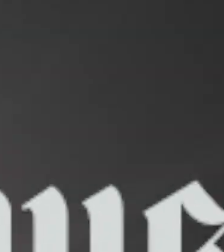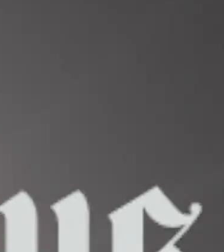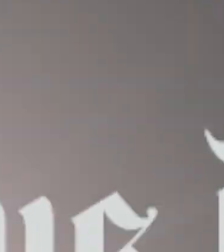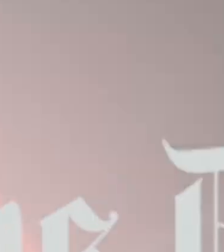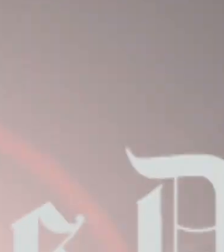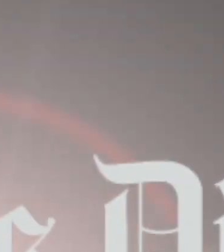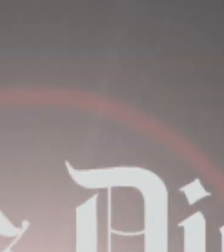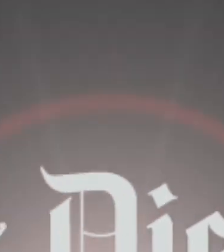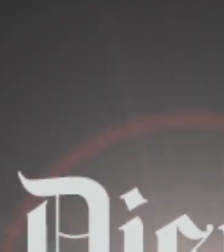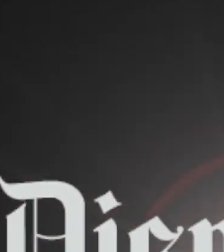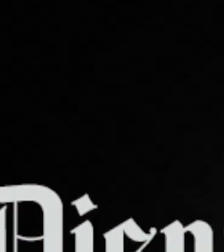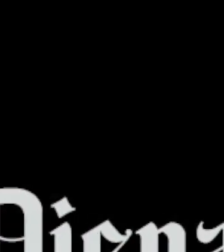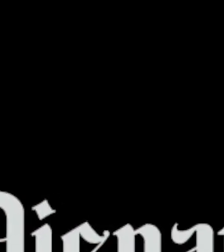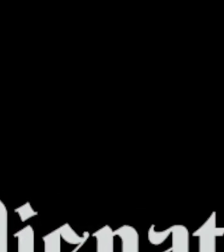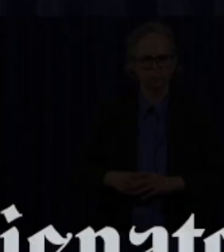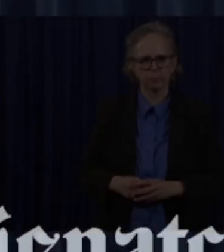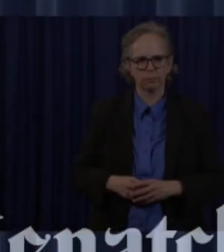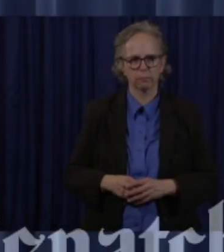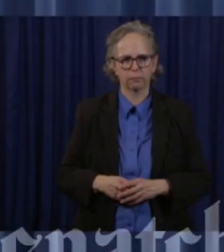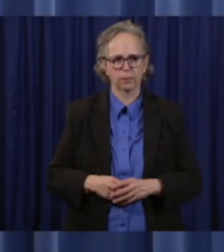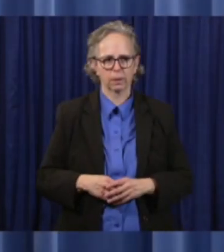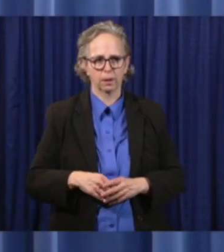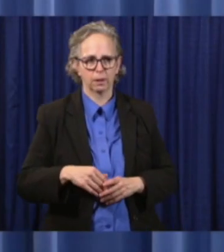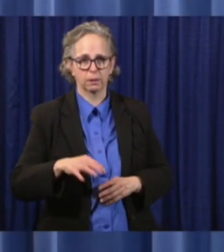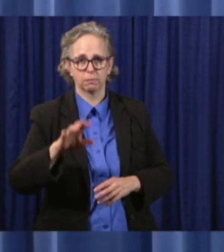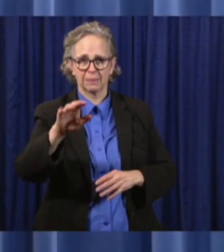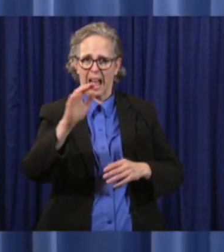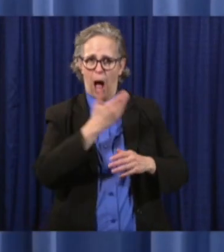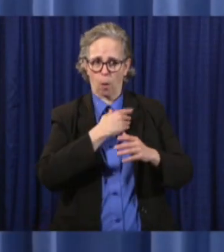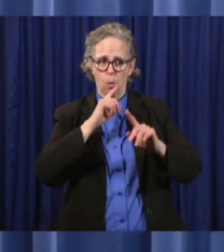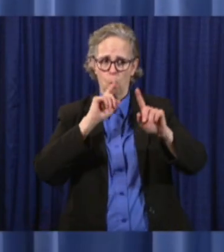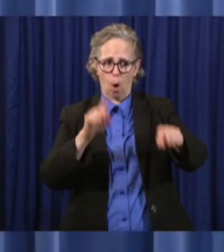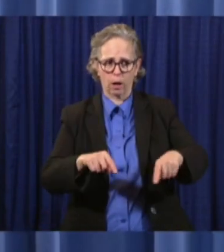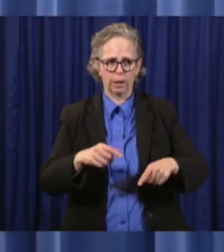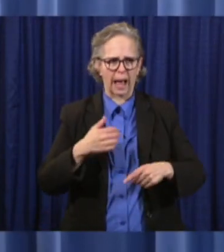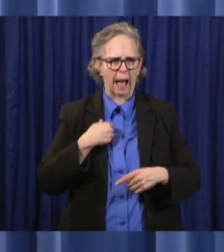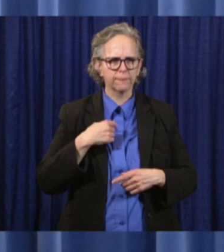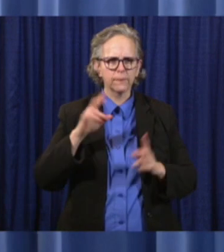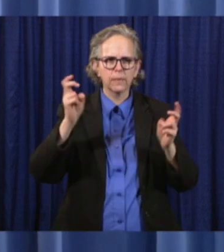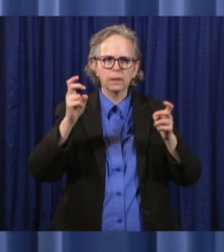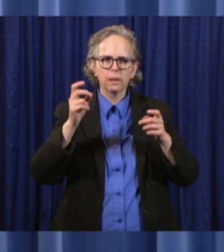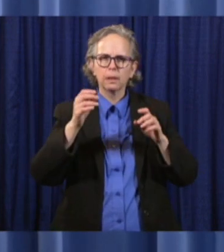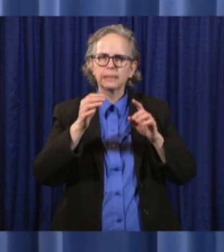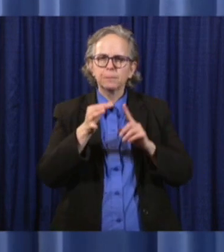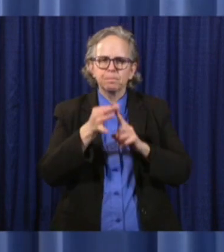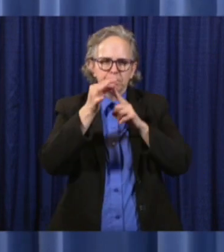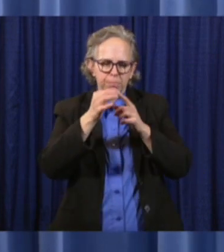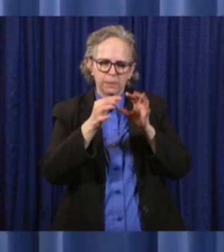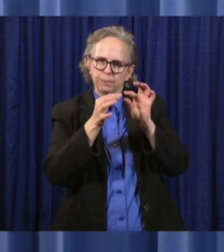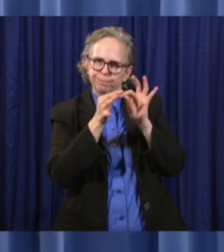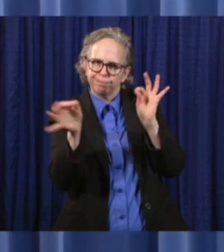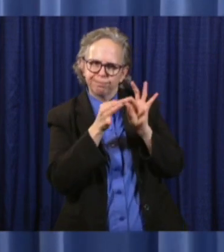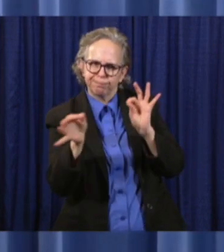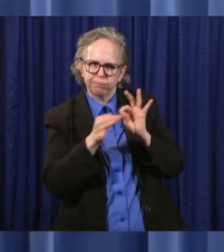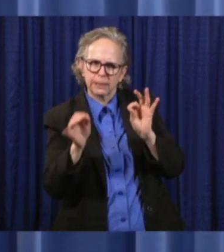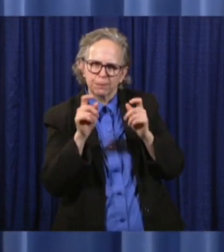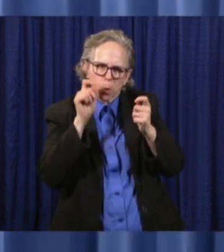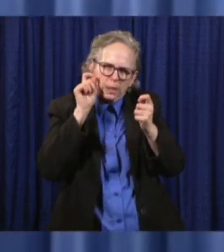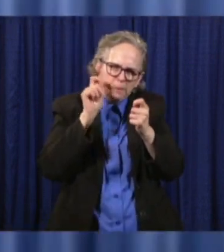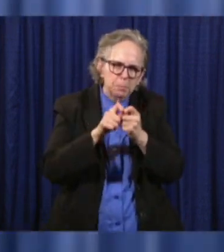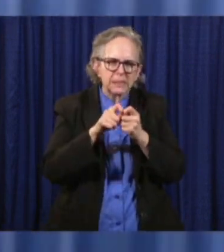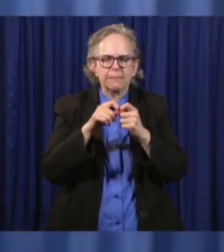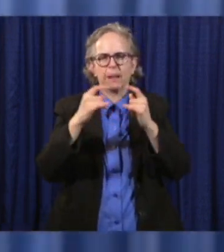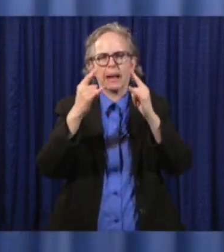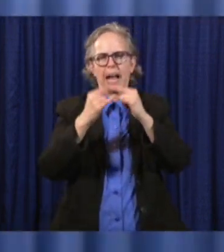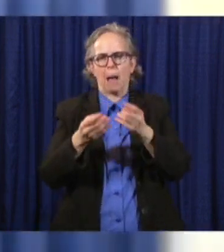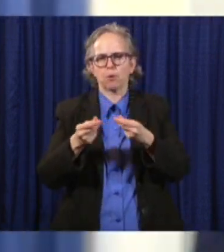John, in the order, there is a provision about a certain kind of campground. Yeah. You want to